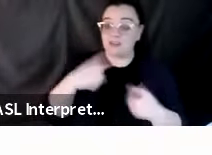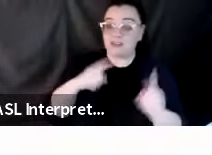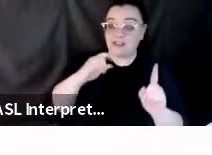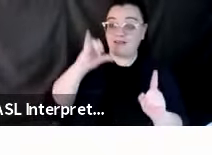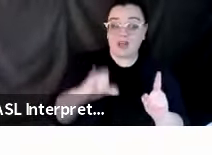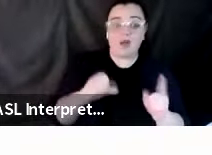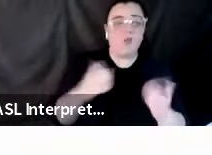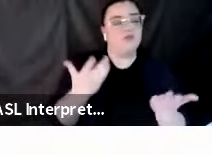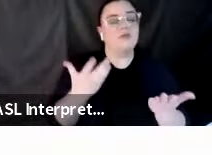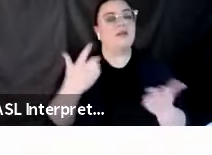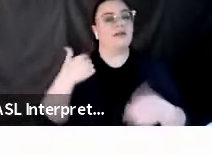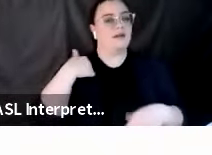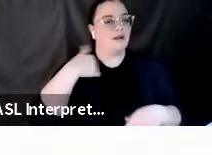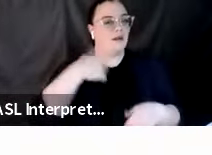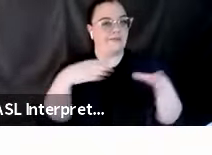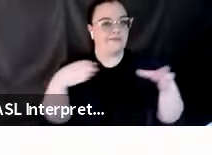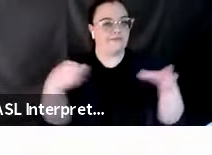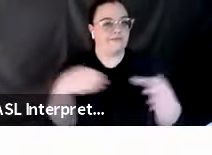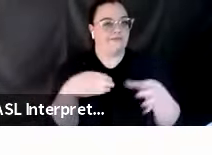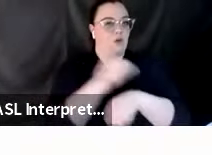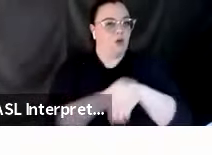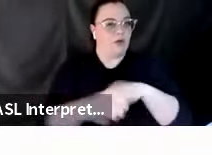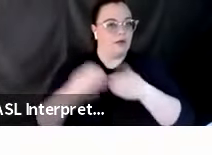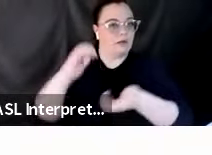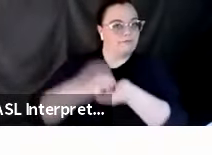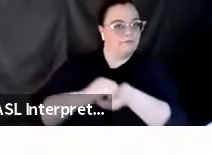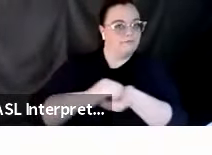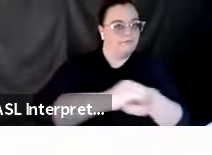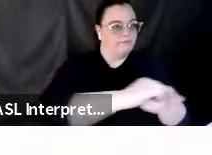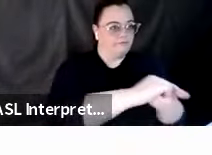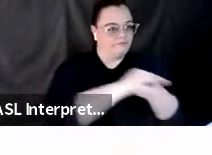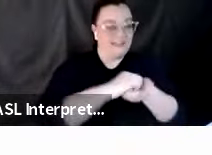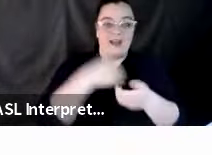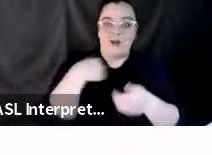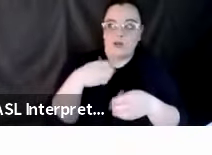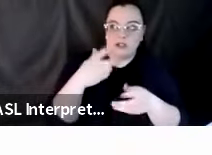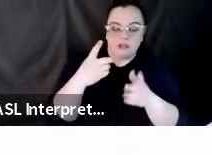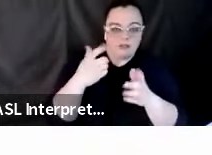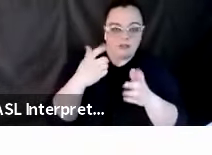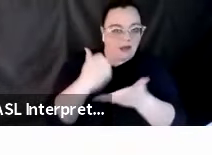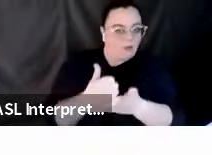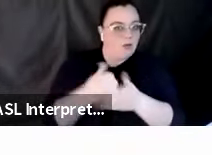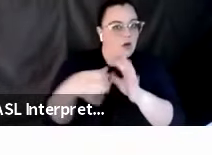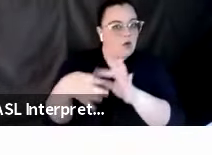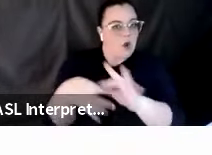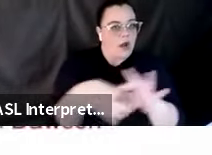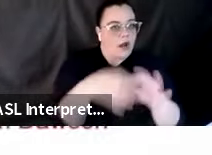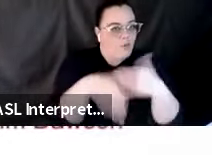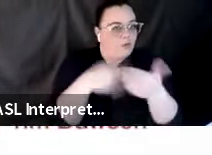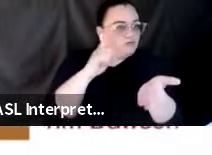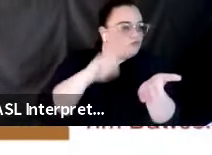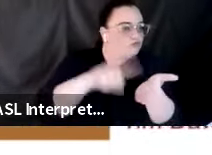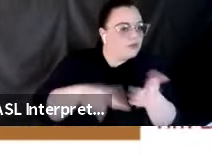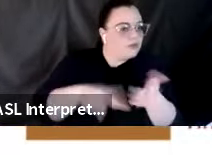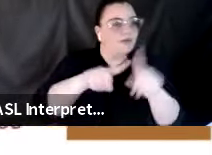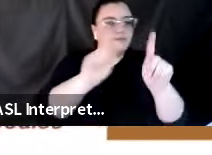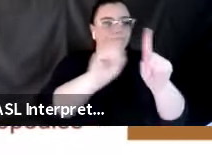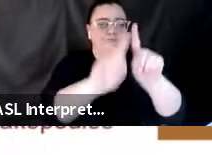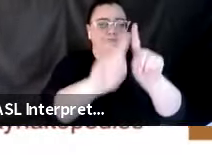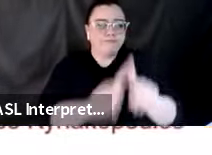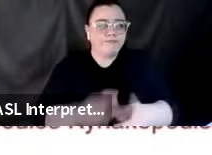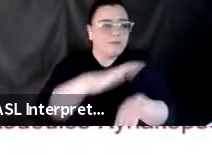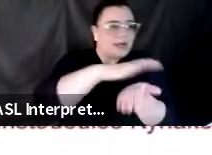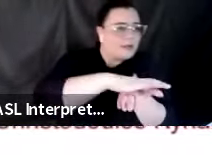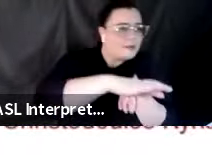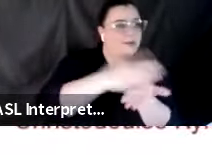functions as a collaborative center. Uh, we coordinate research from hundreds of researchers coming from dozens of institutions from